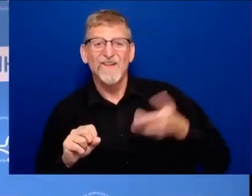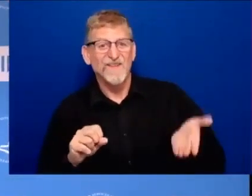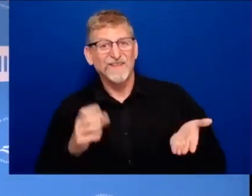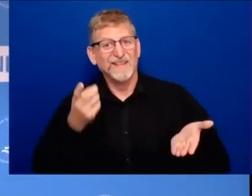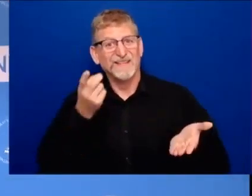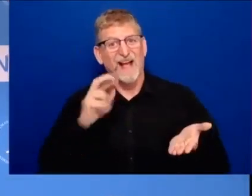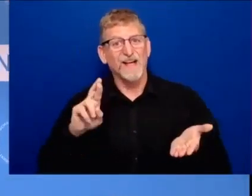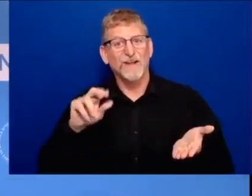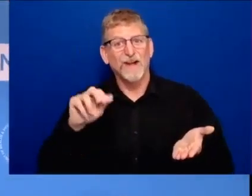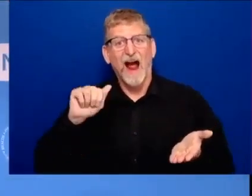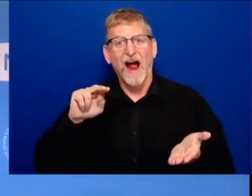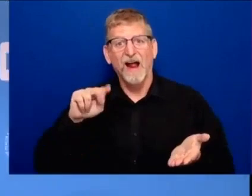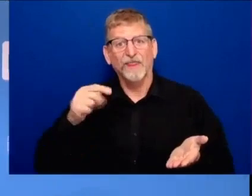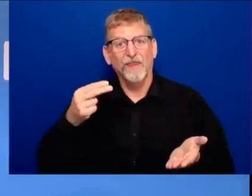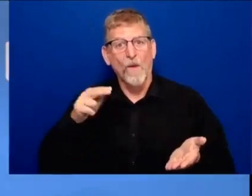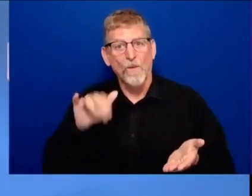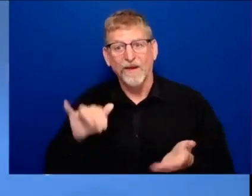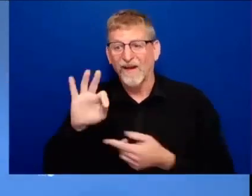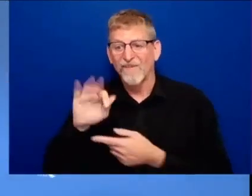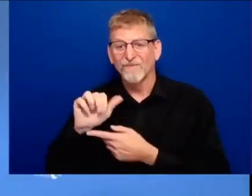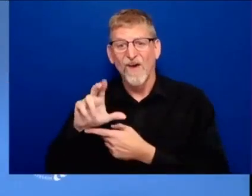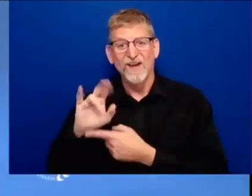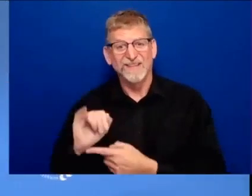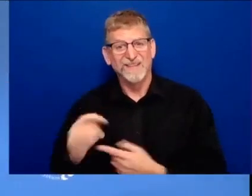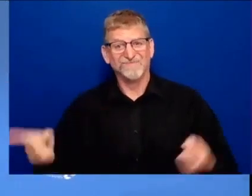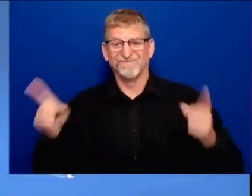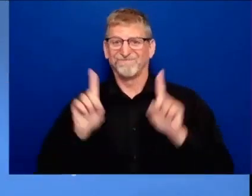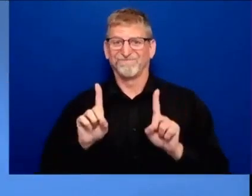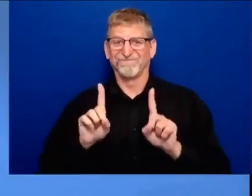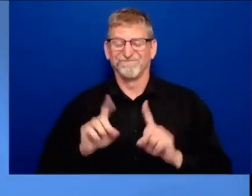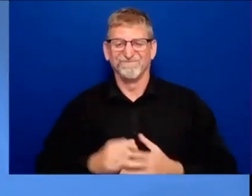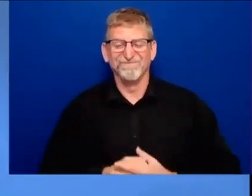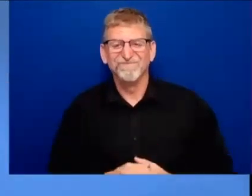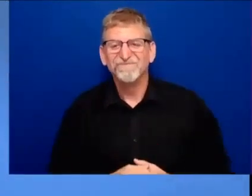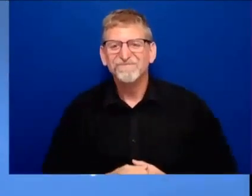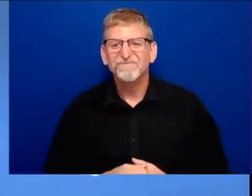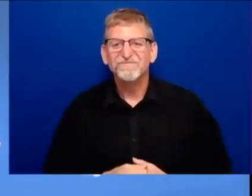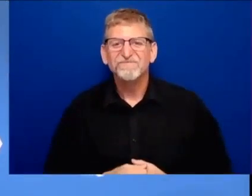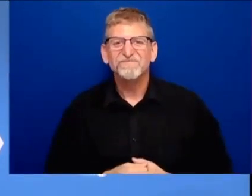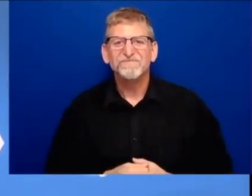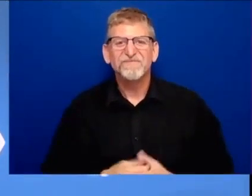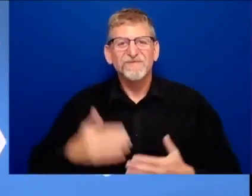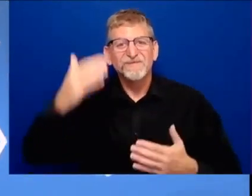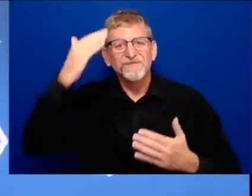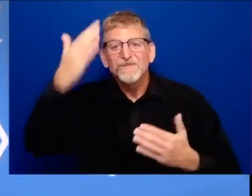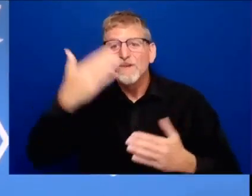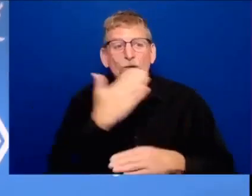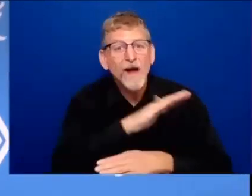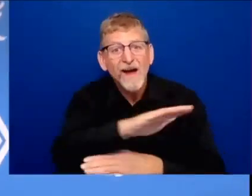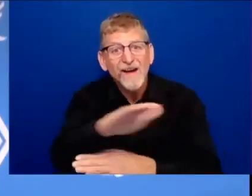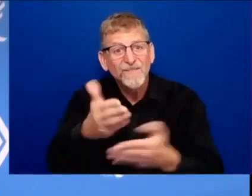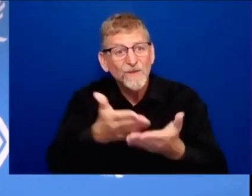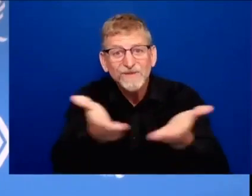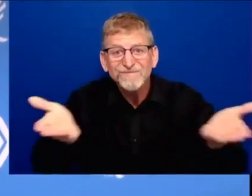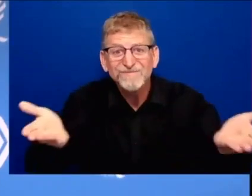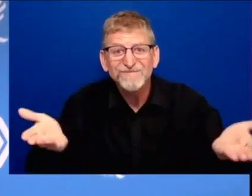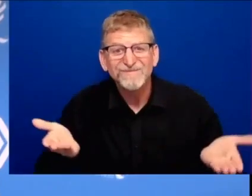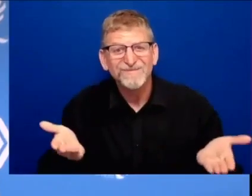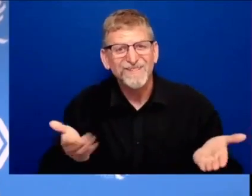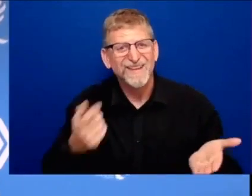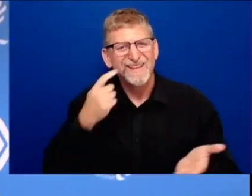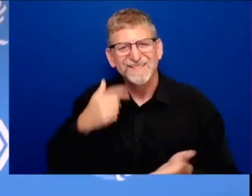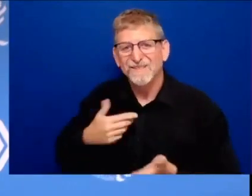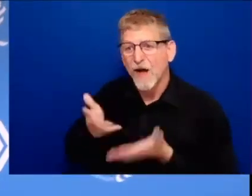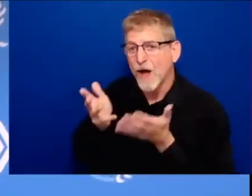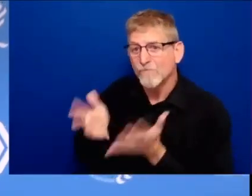good afternoon folks had a little discussion with my friends behind me dr collins and